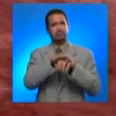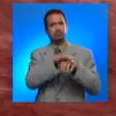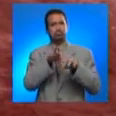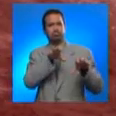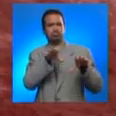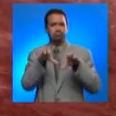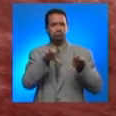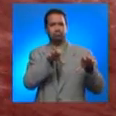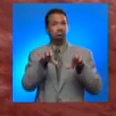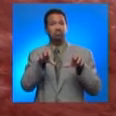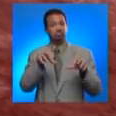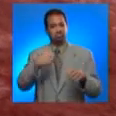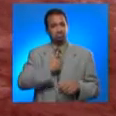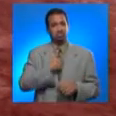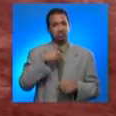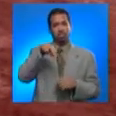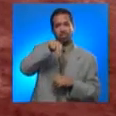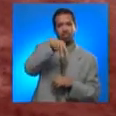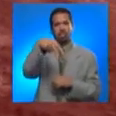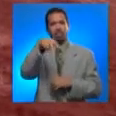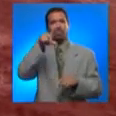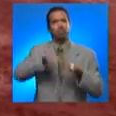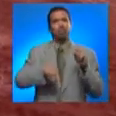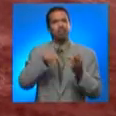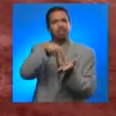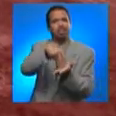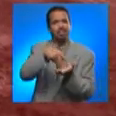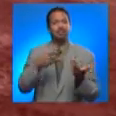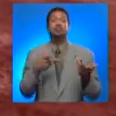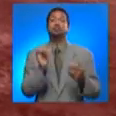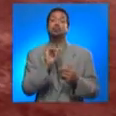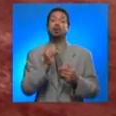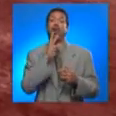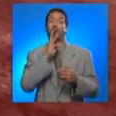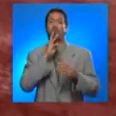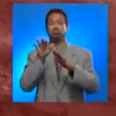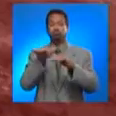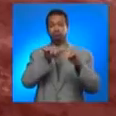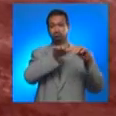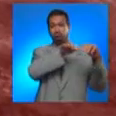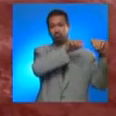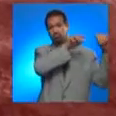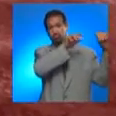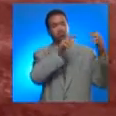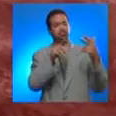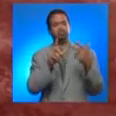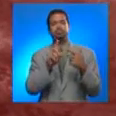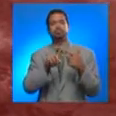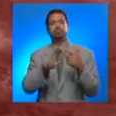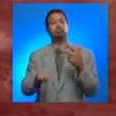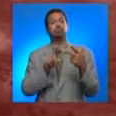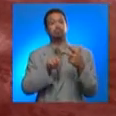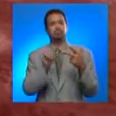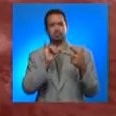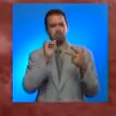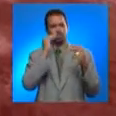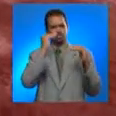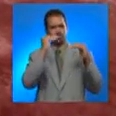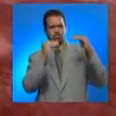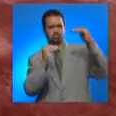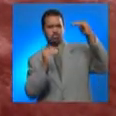strong that one can barely remain standing, seawater receding abruptly, a sudden rise in sea level,